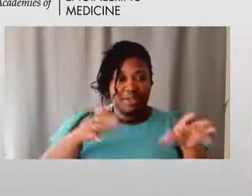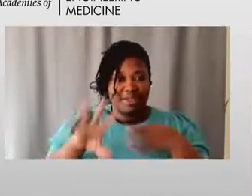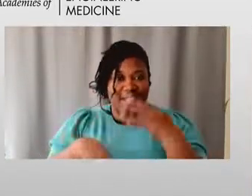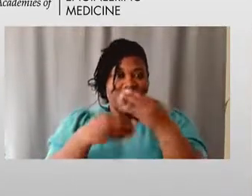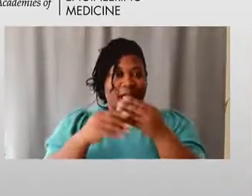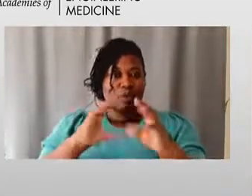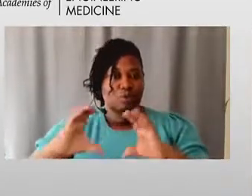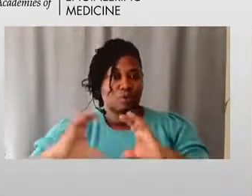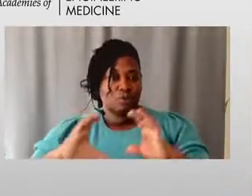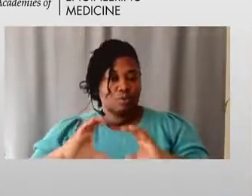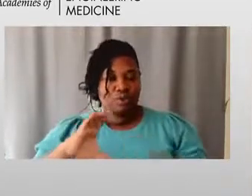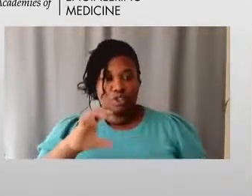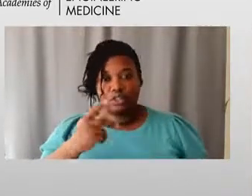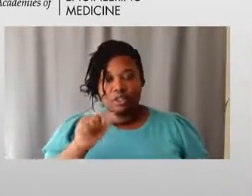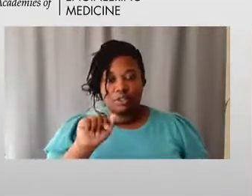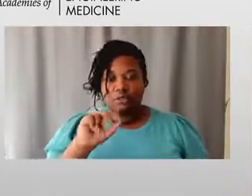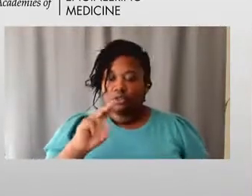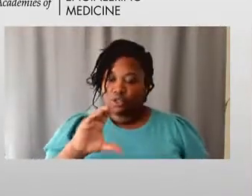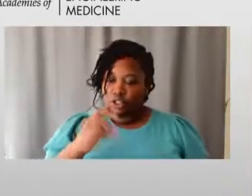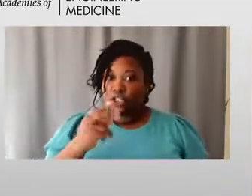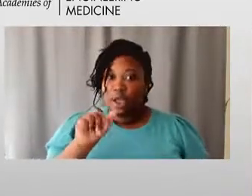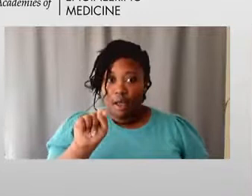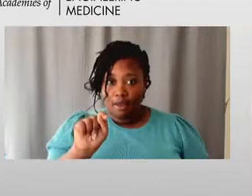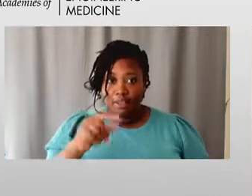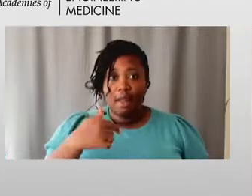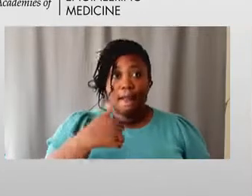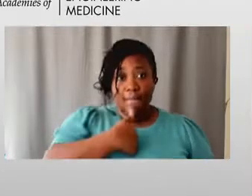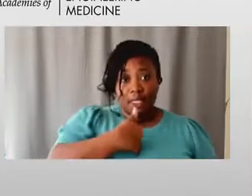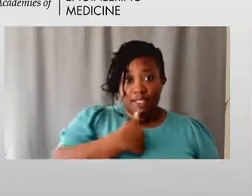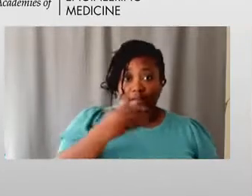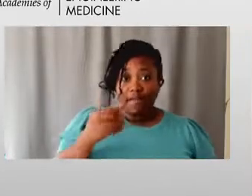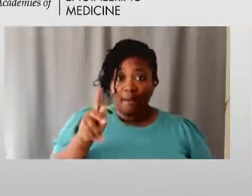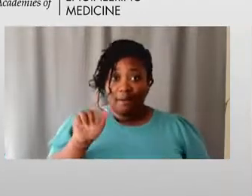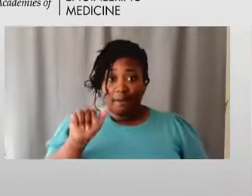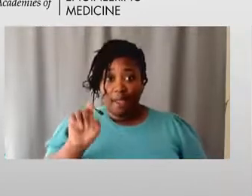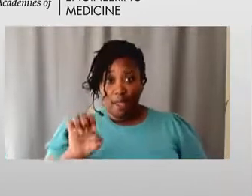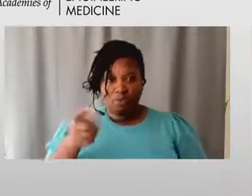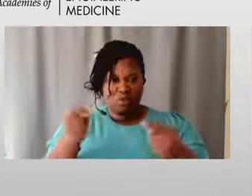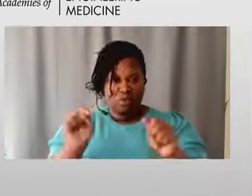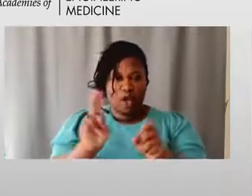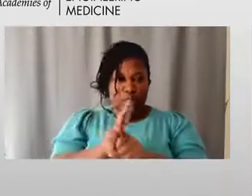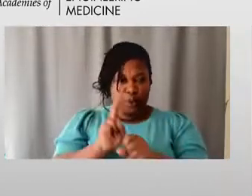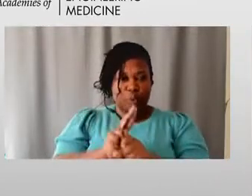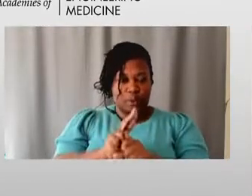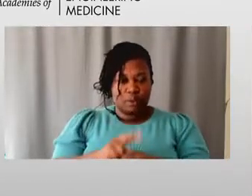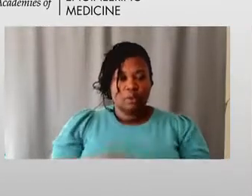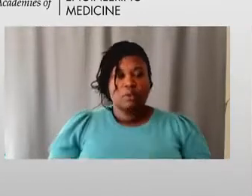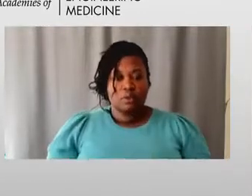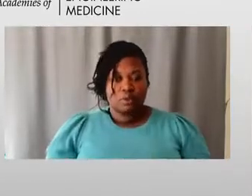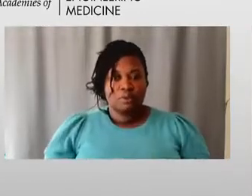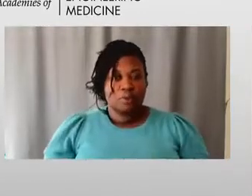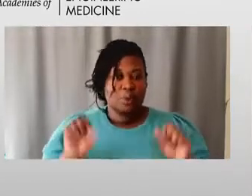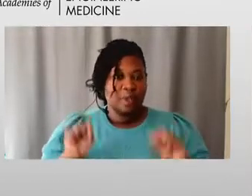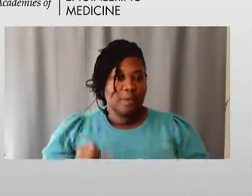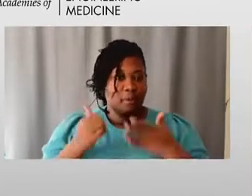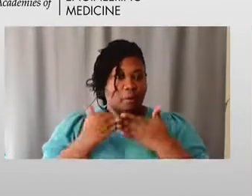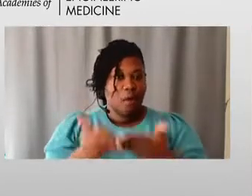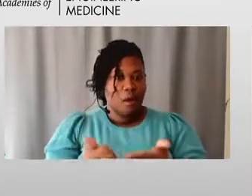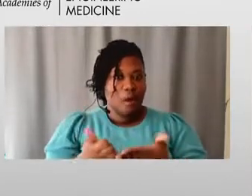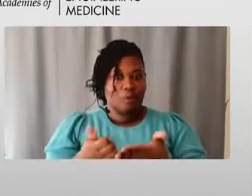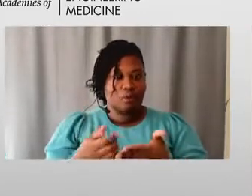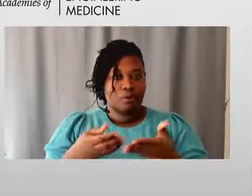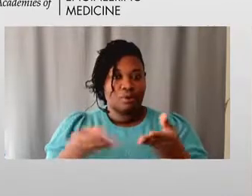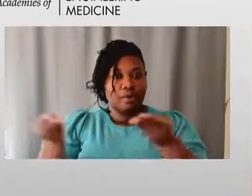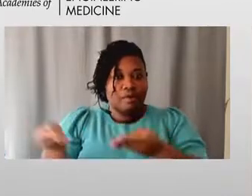And Kate and I will try to use those to facilitate the conversation